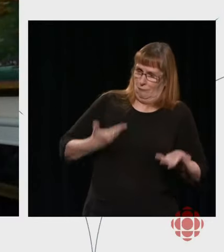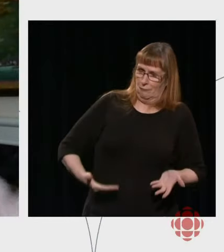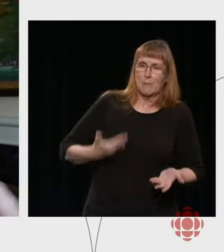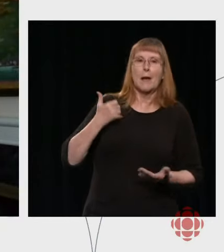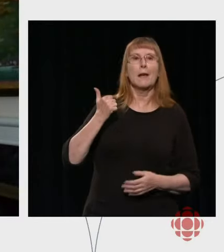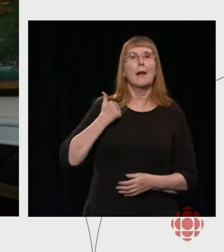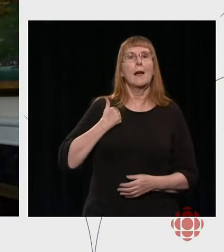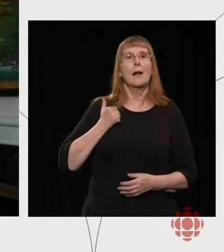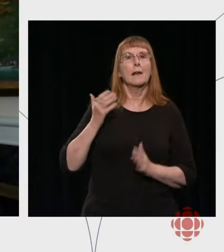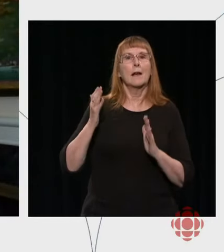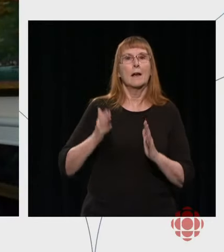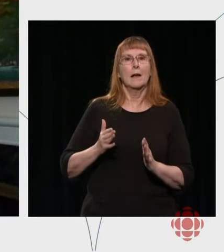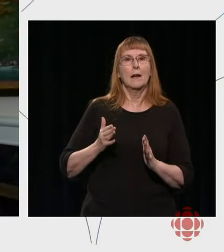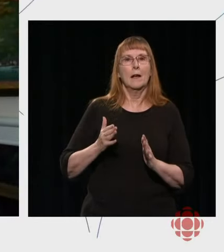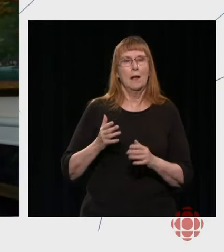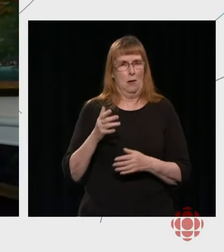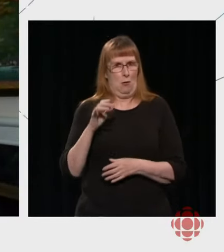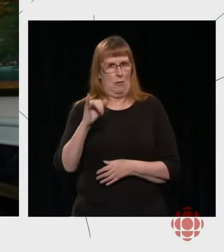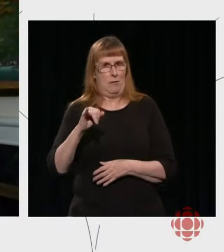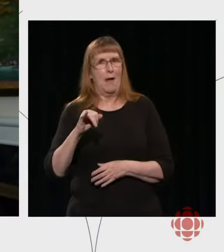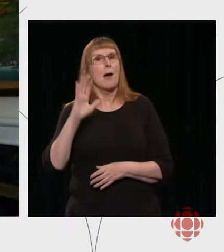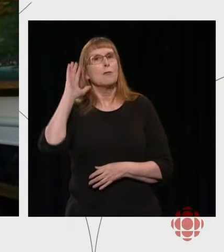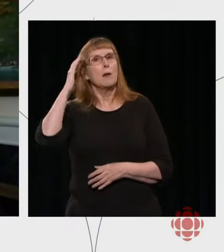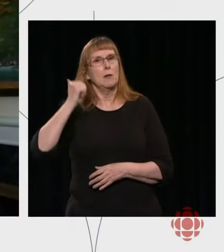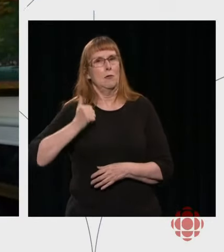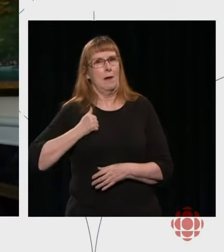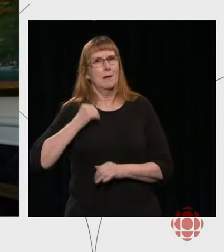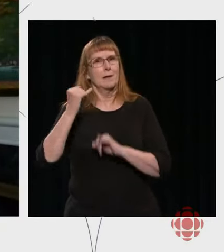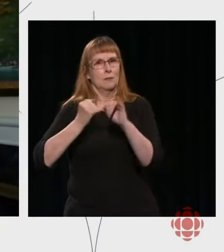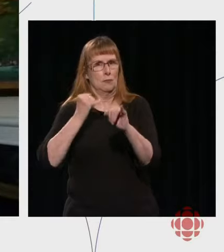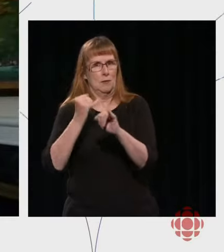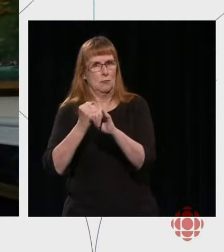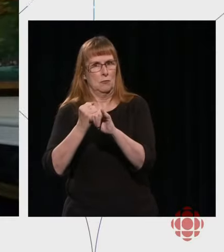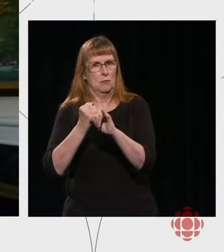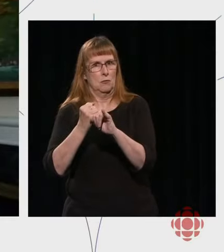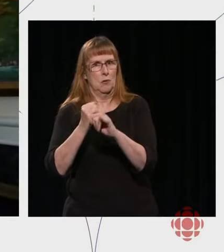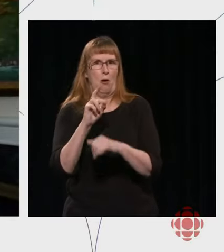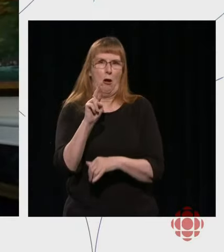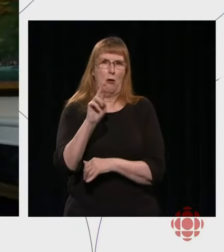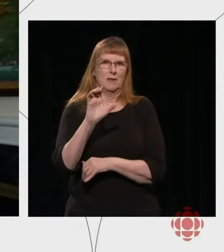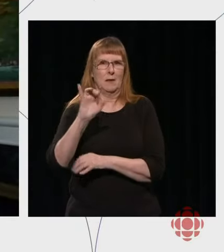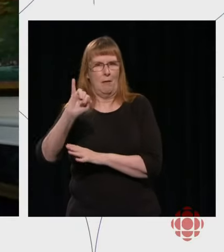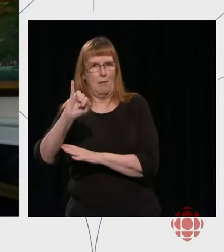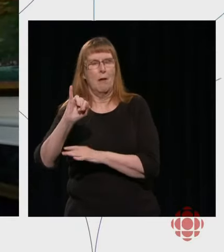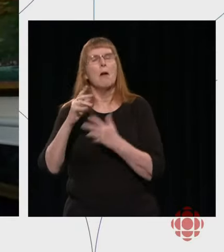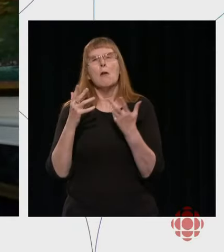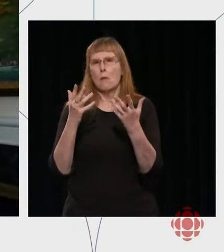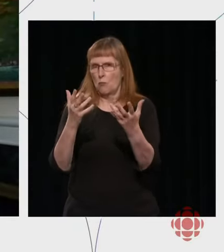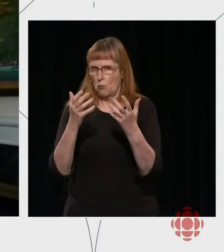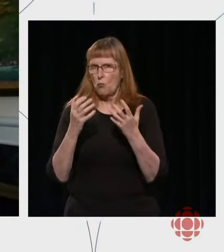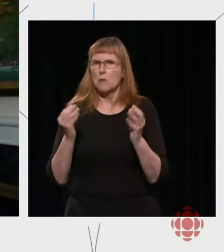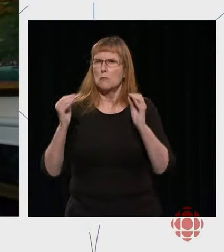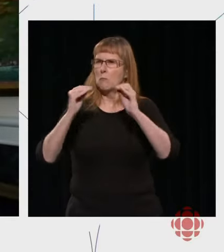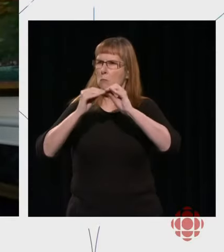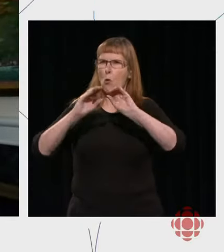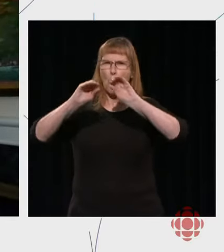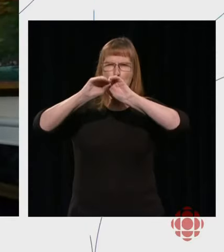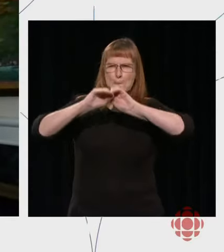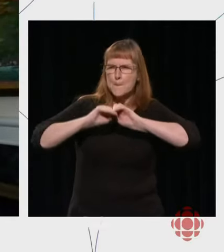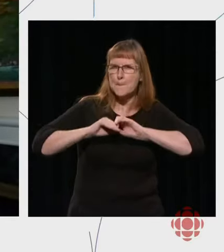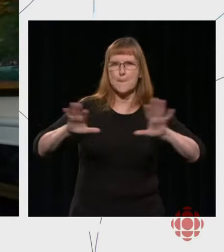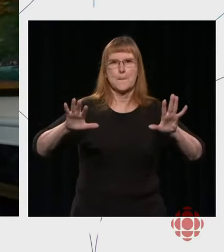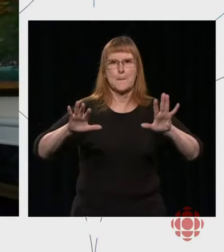make sure that its visibility is increased and amplified, as well as its usage, to ensure its